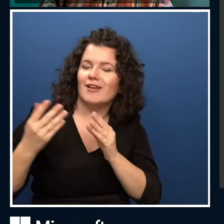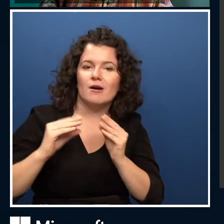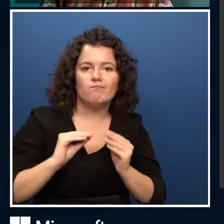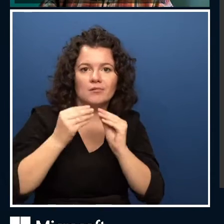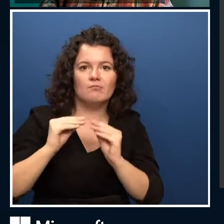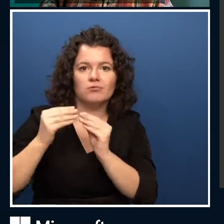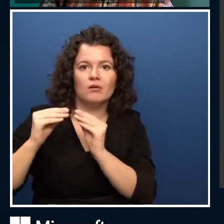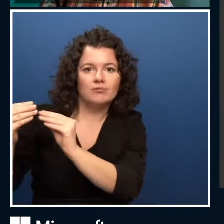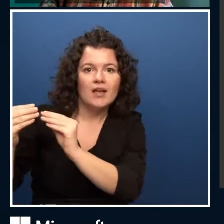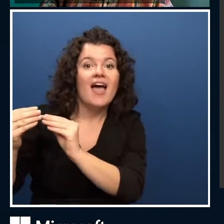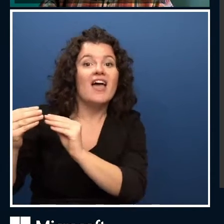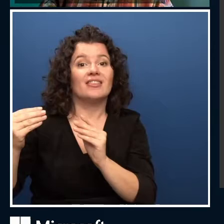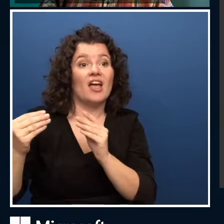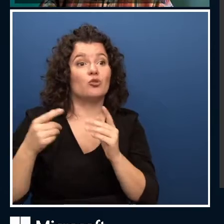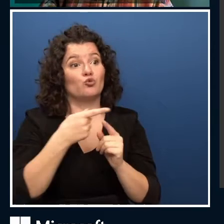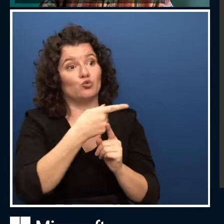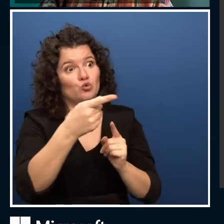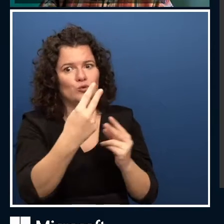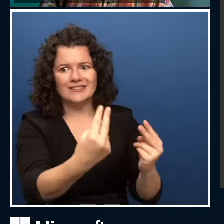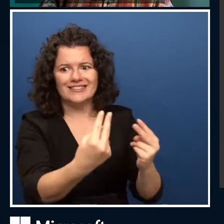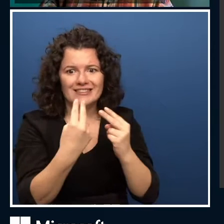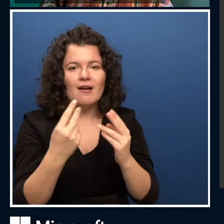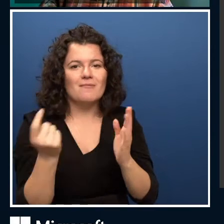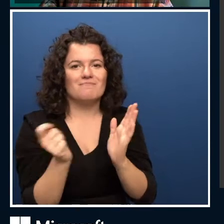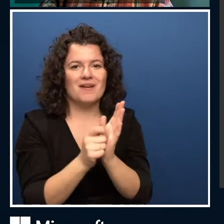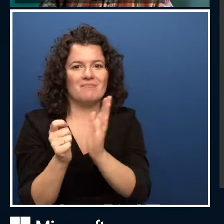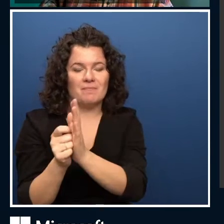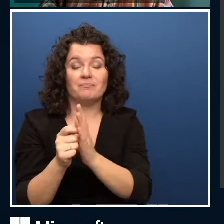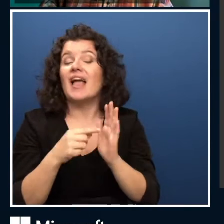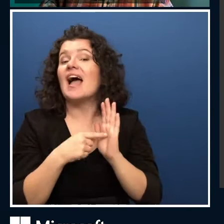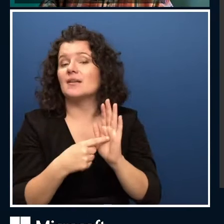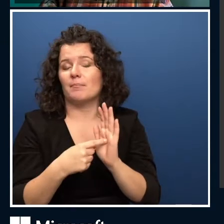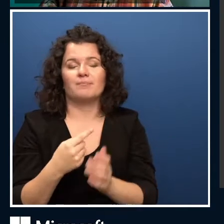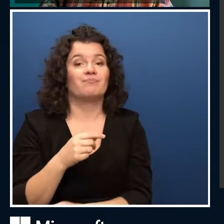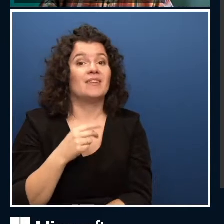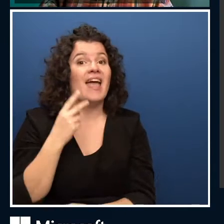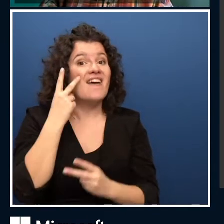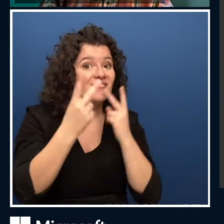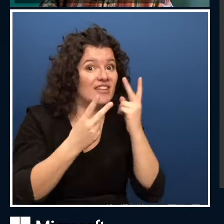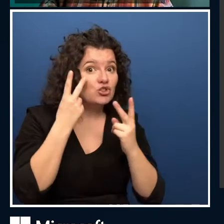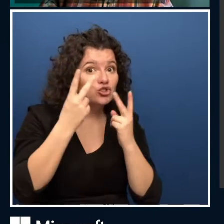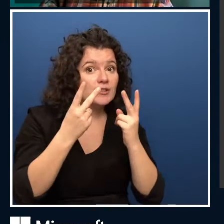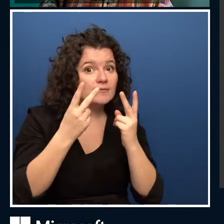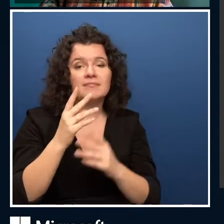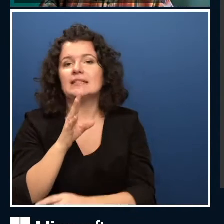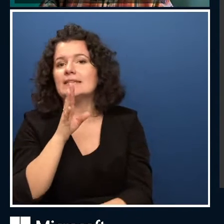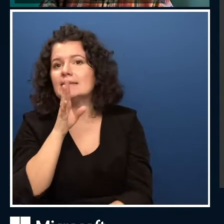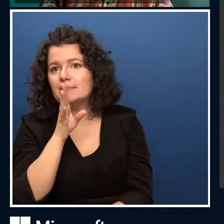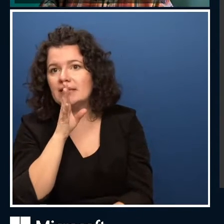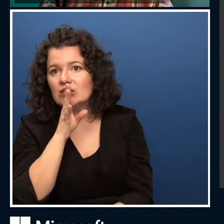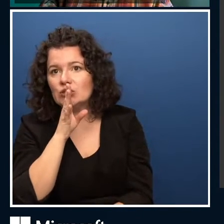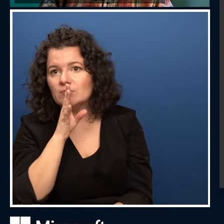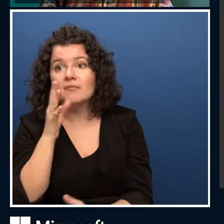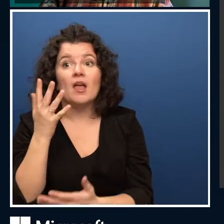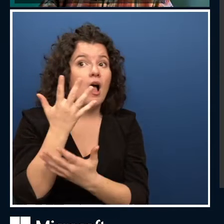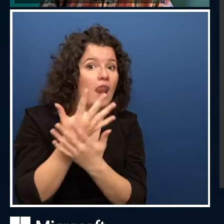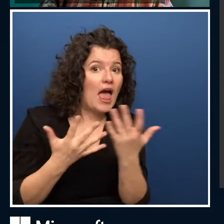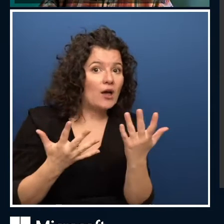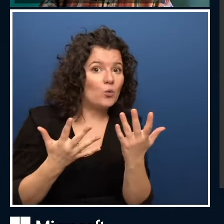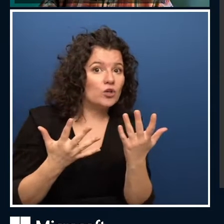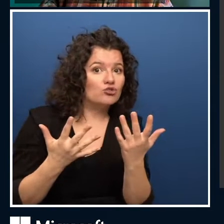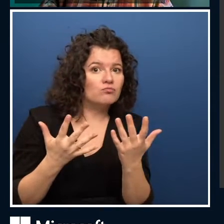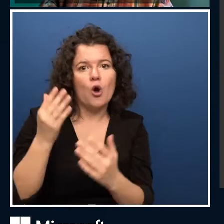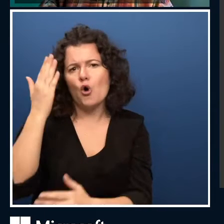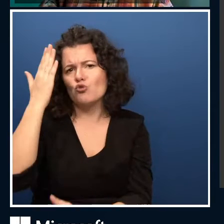and knowledge. So if we think of vision, I might think about computer vision options. So what is in the image?